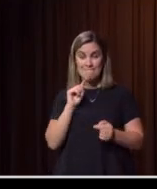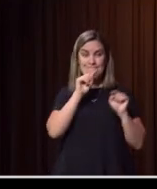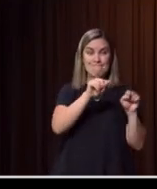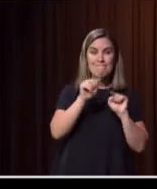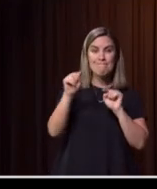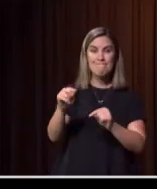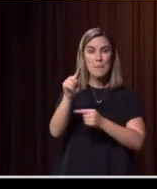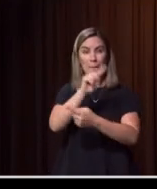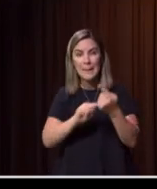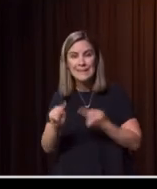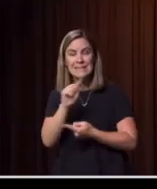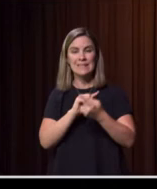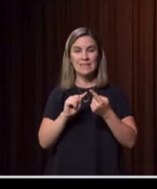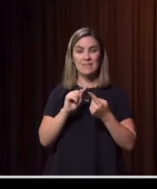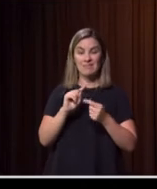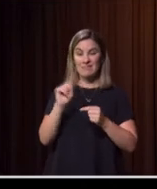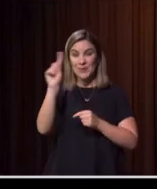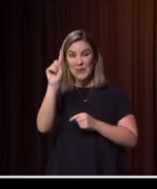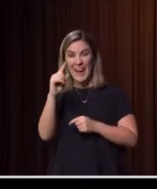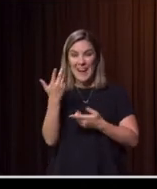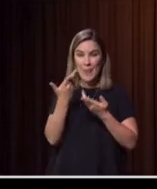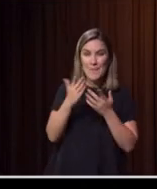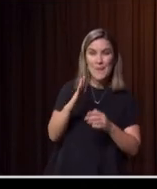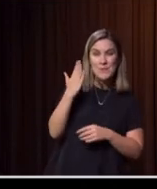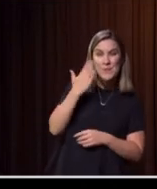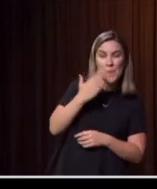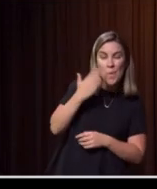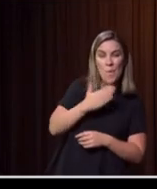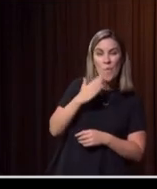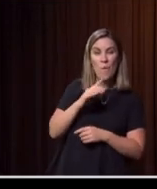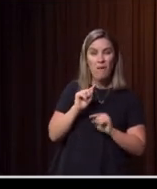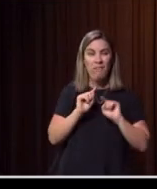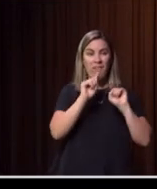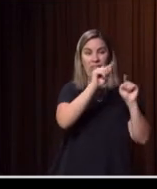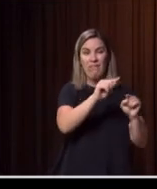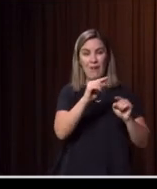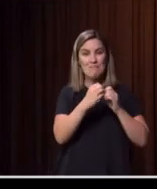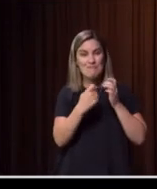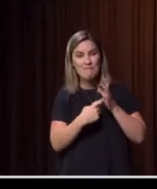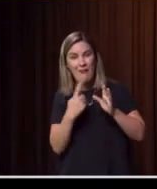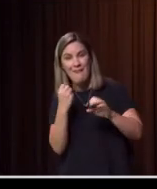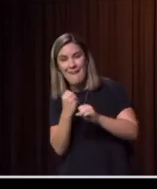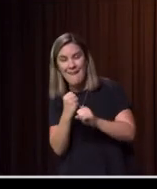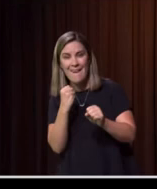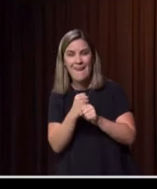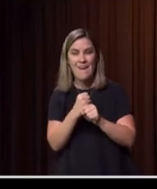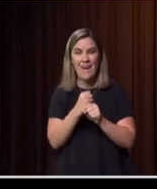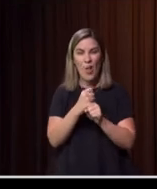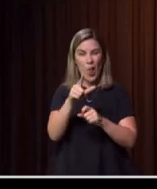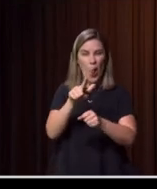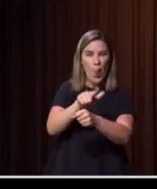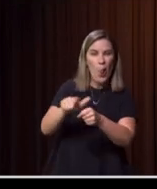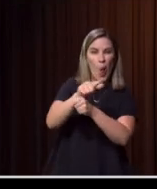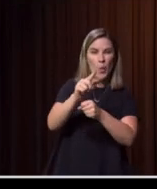School today, the BRAG, the Braidwood Regional Arts Group, the teams up the north coast, mid coast, you know, local towns and local